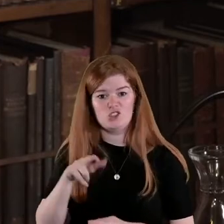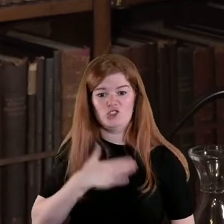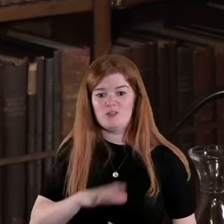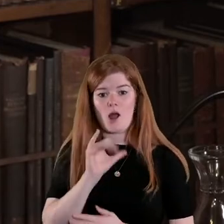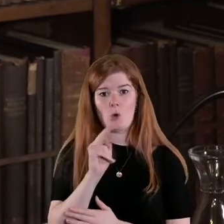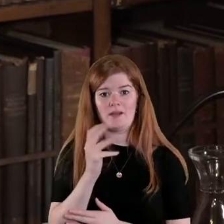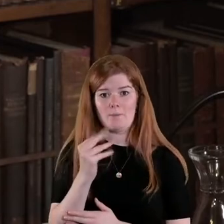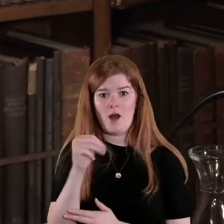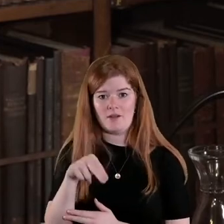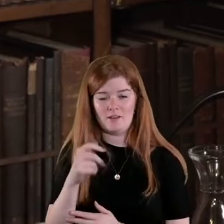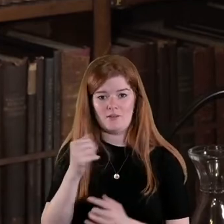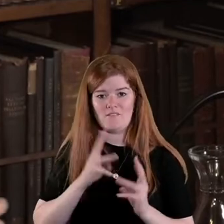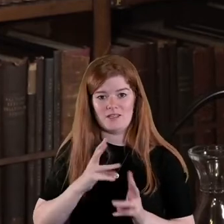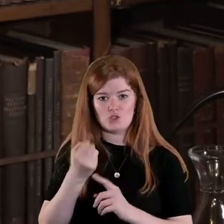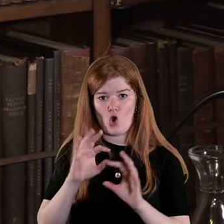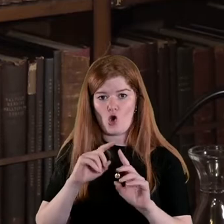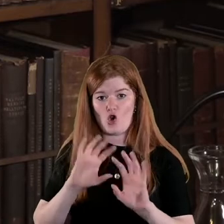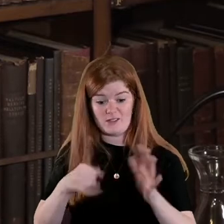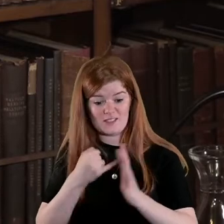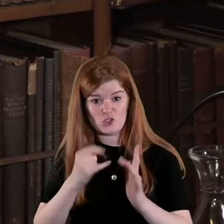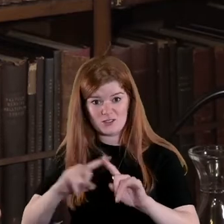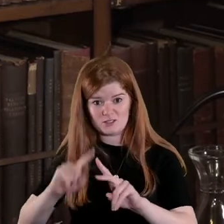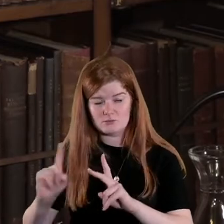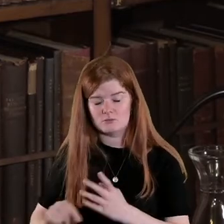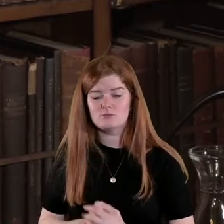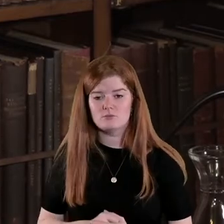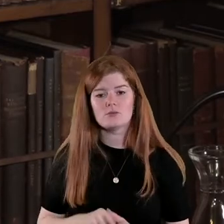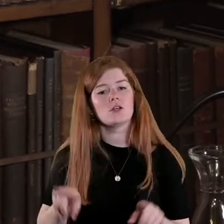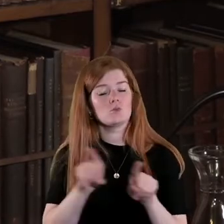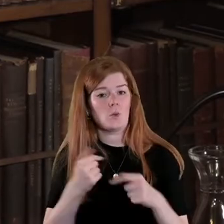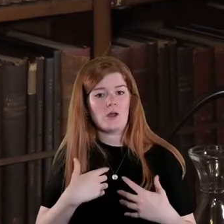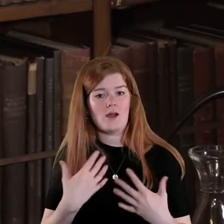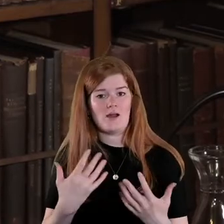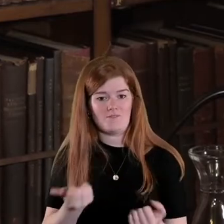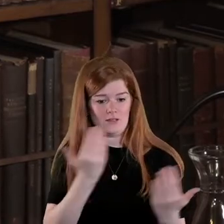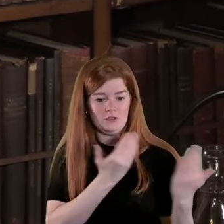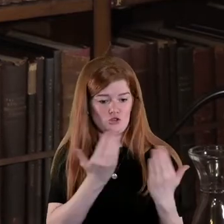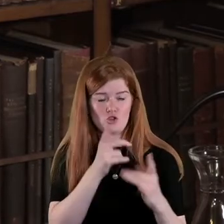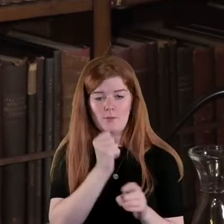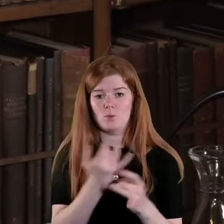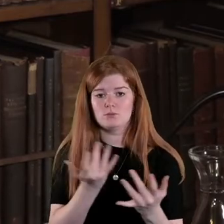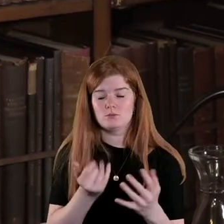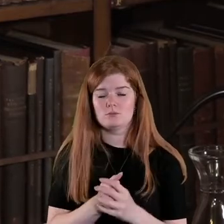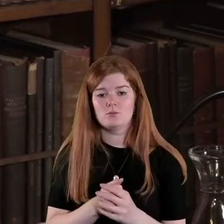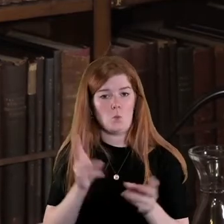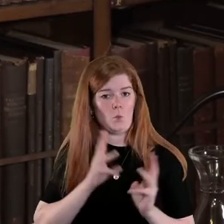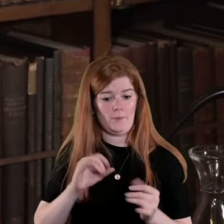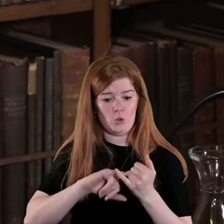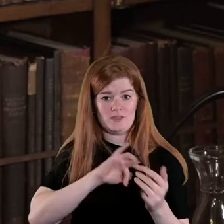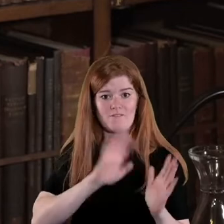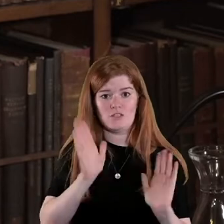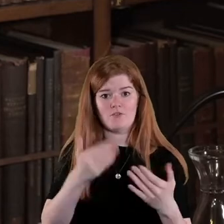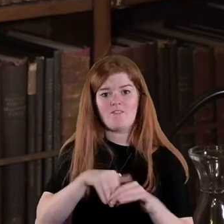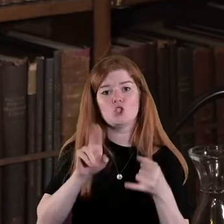as I mentioned the feminist organisations and so forth we also have a literature on women who were involved in